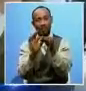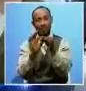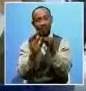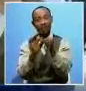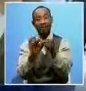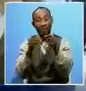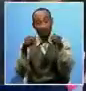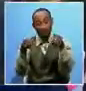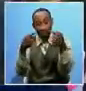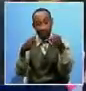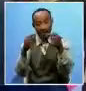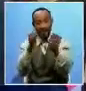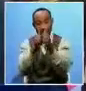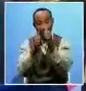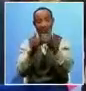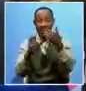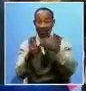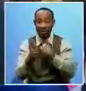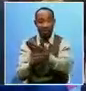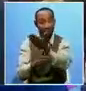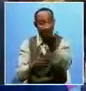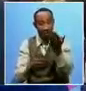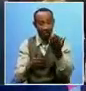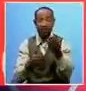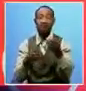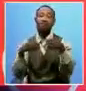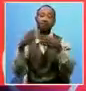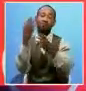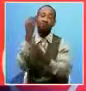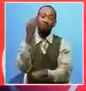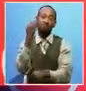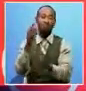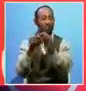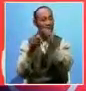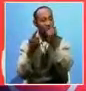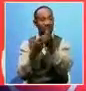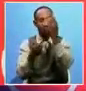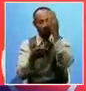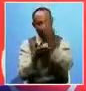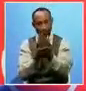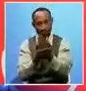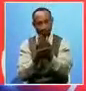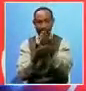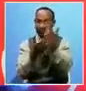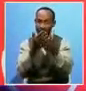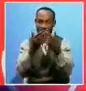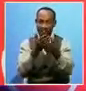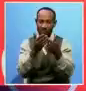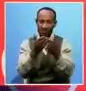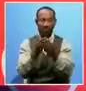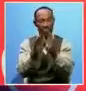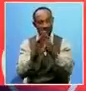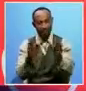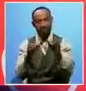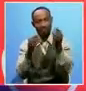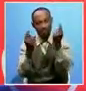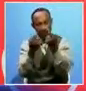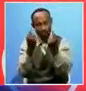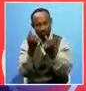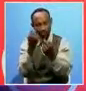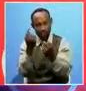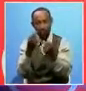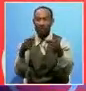we have is poverty. Let's stop being tribal. Let's stop being what? The common enemy we have is